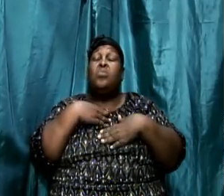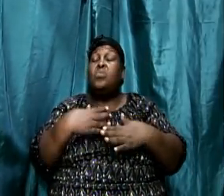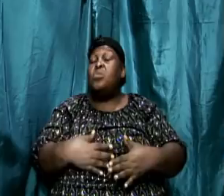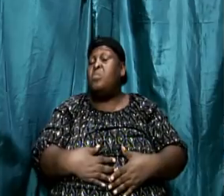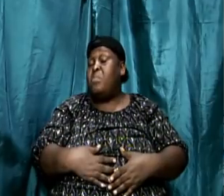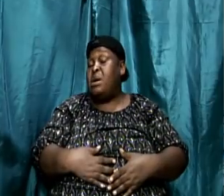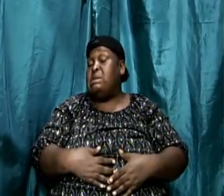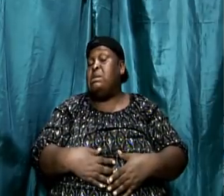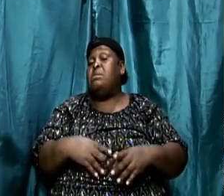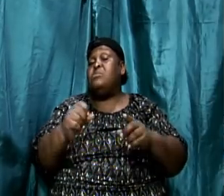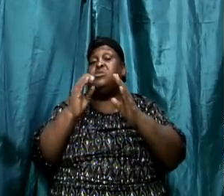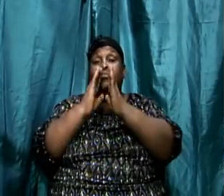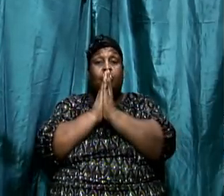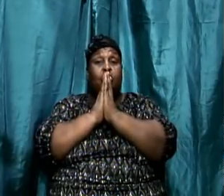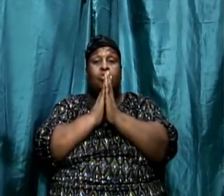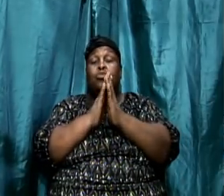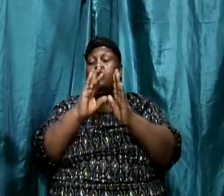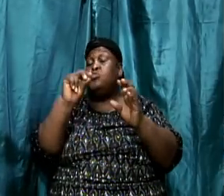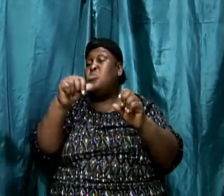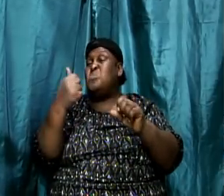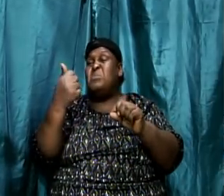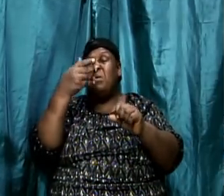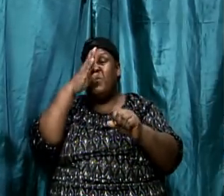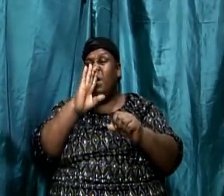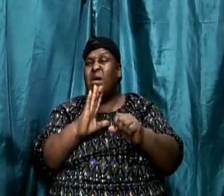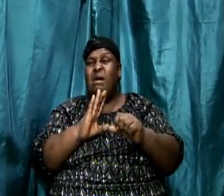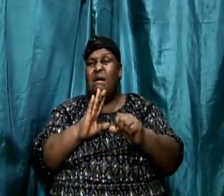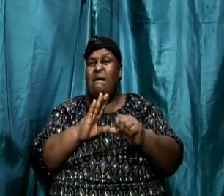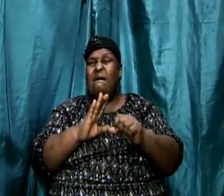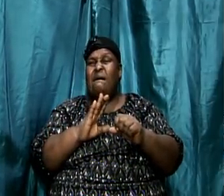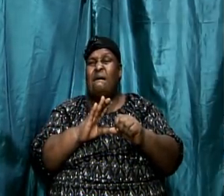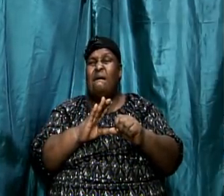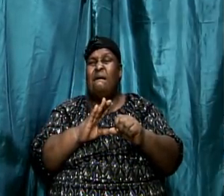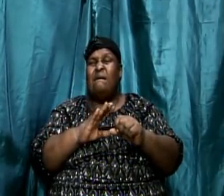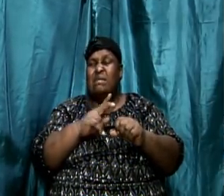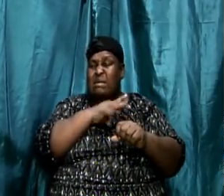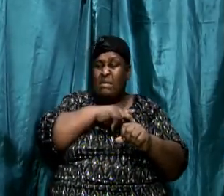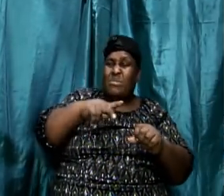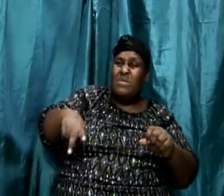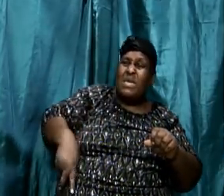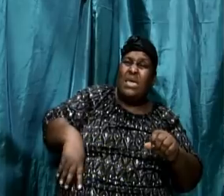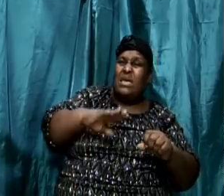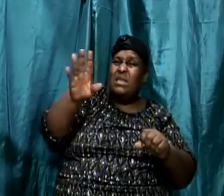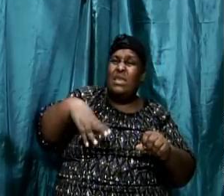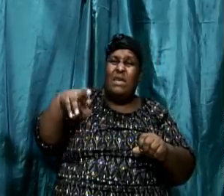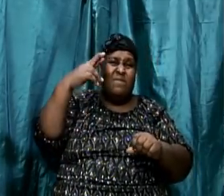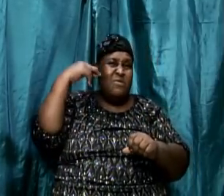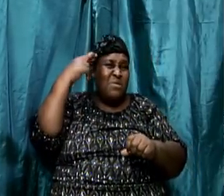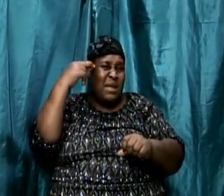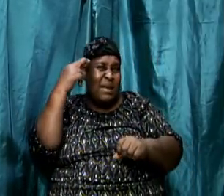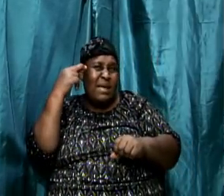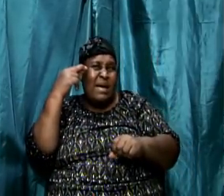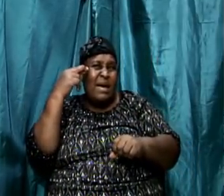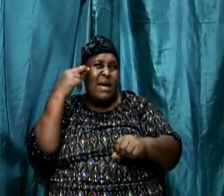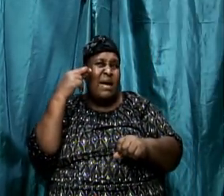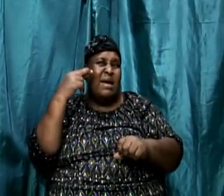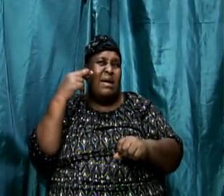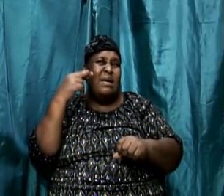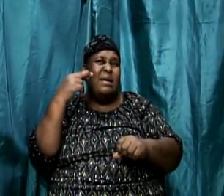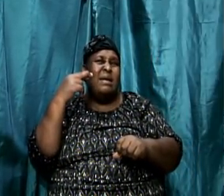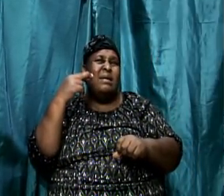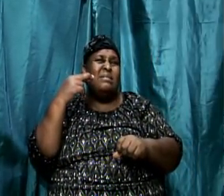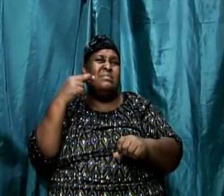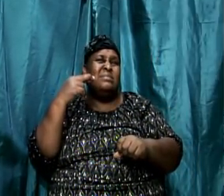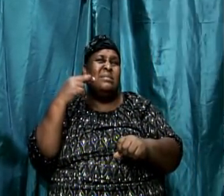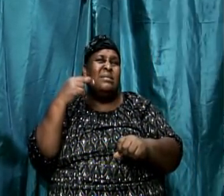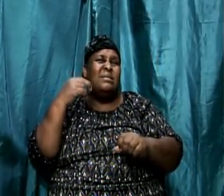up, Darius. And Darius didn't realize that it was against his very friend Daniel because the truth is if look at the scripture carefully, a lot of times we preach it and we